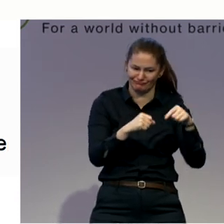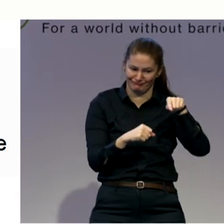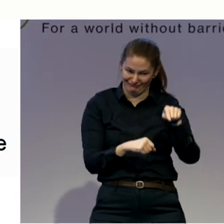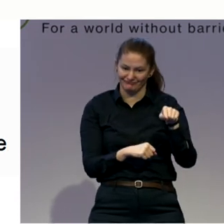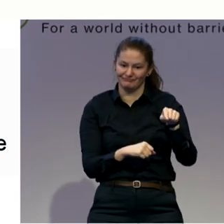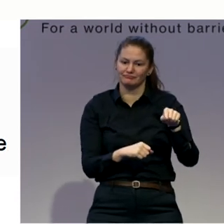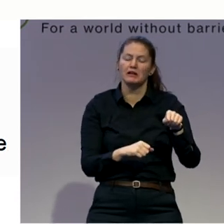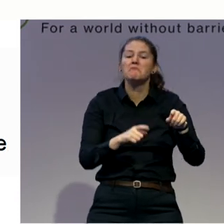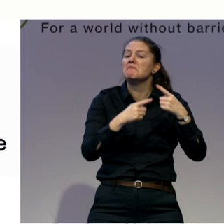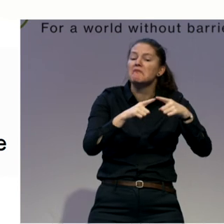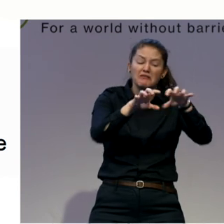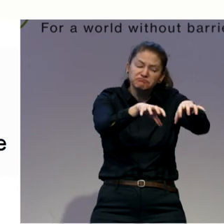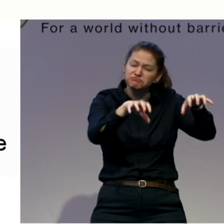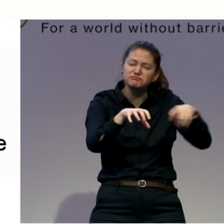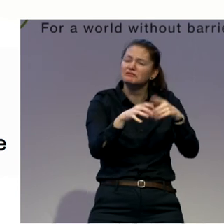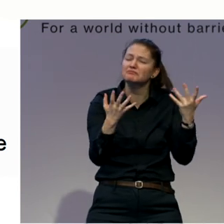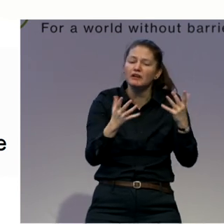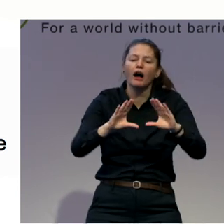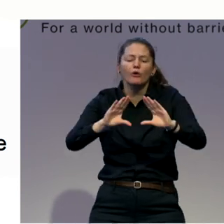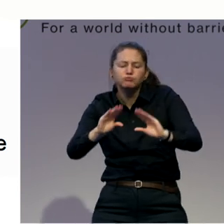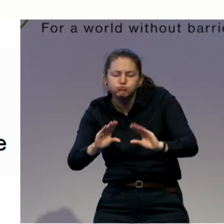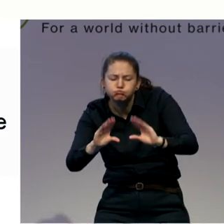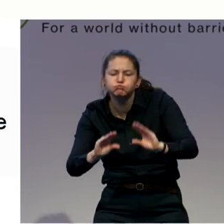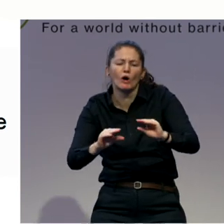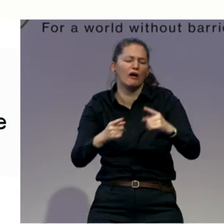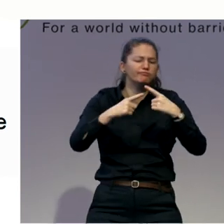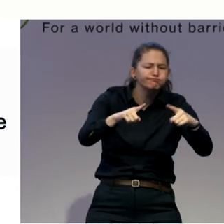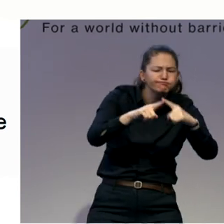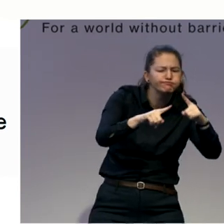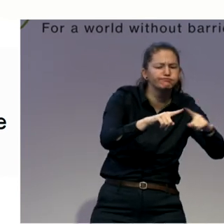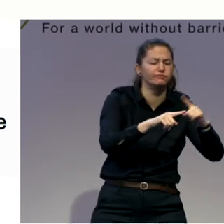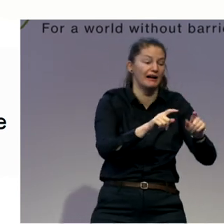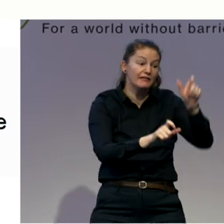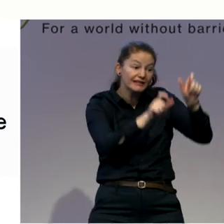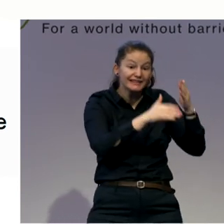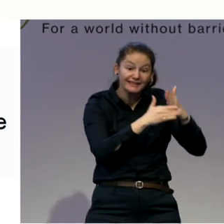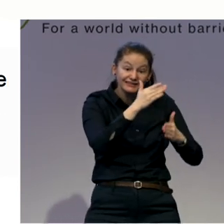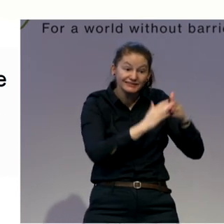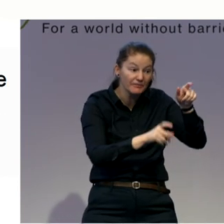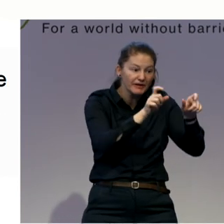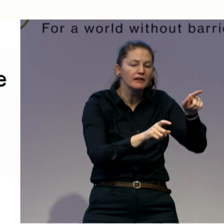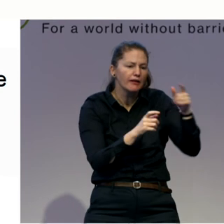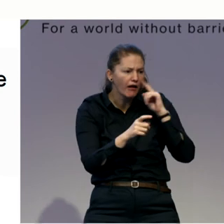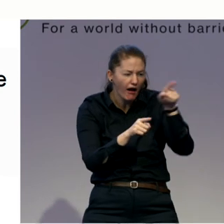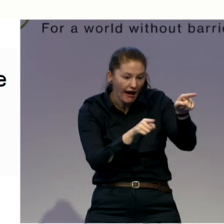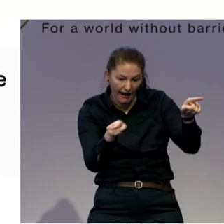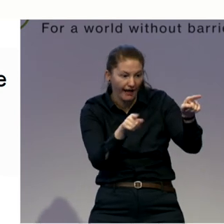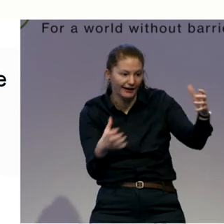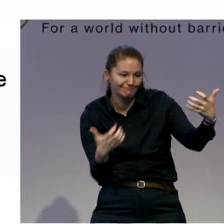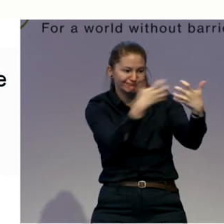any kind of need. I especially love Reformer. It has some